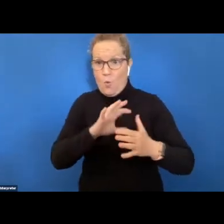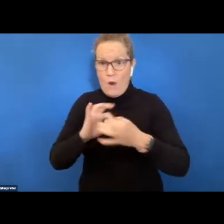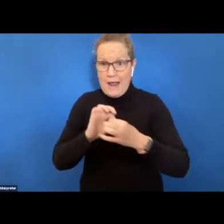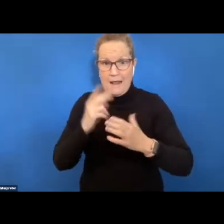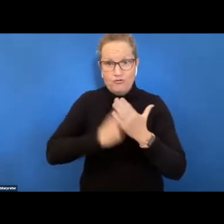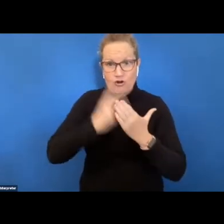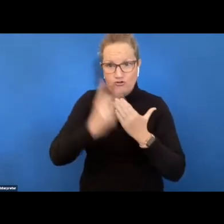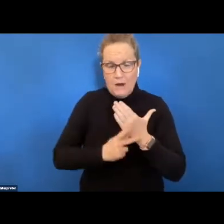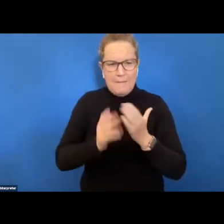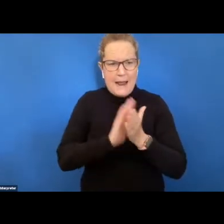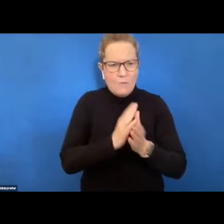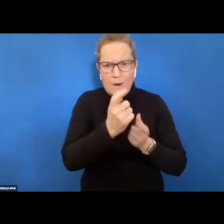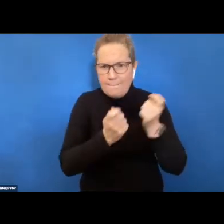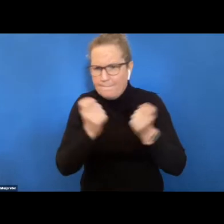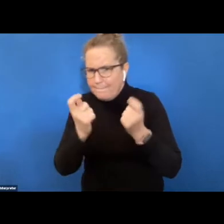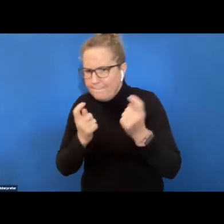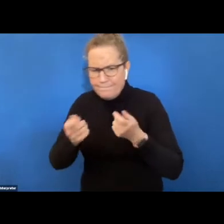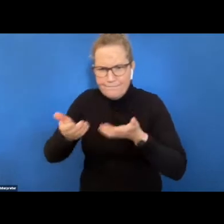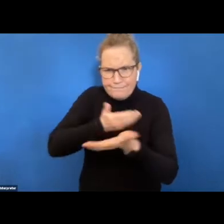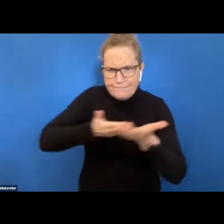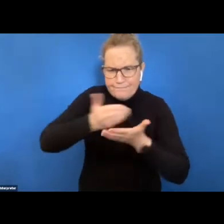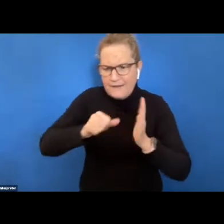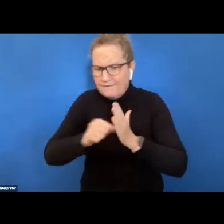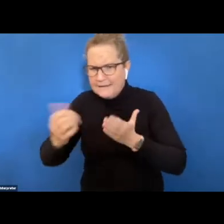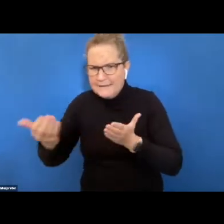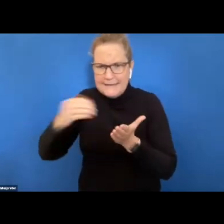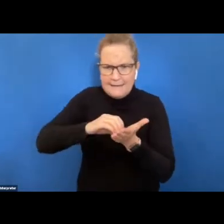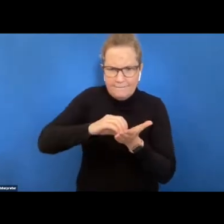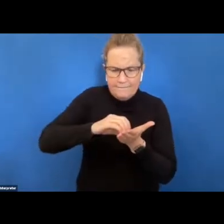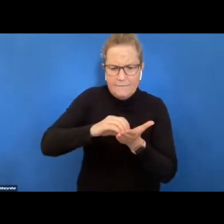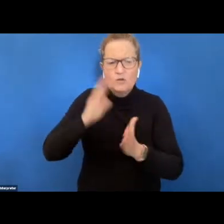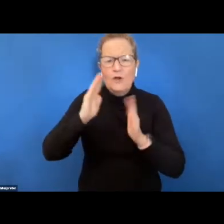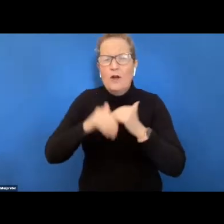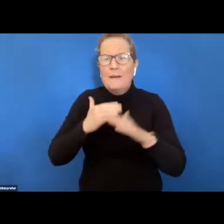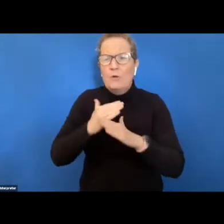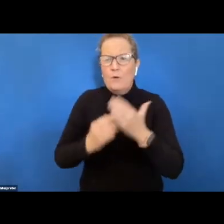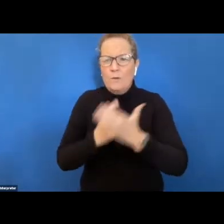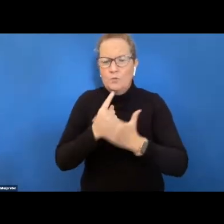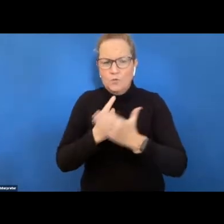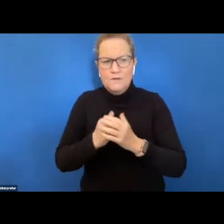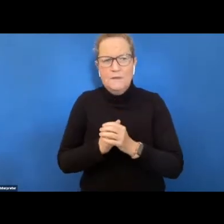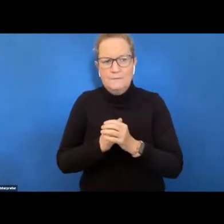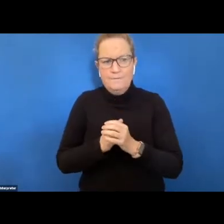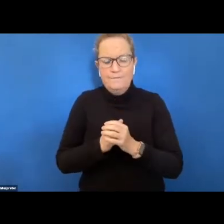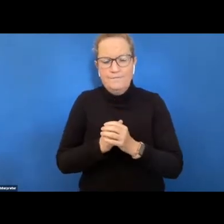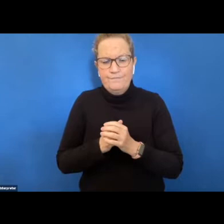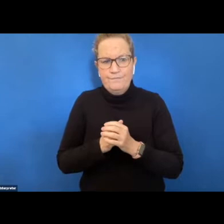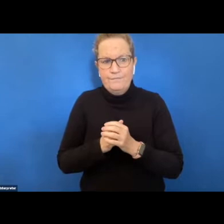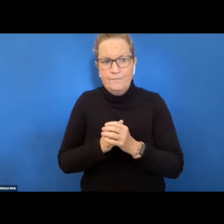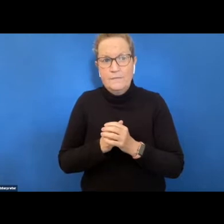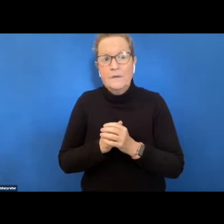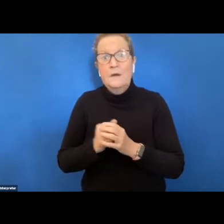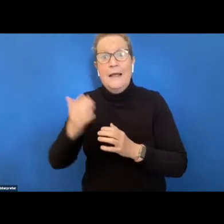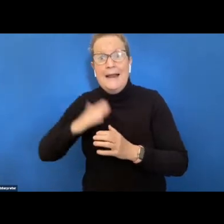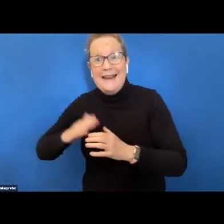resources and funding to focus on creating employment opportunities meeting local employer demands and better